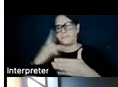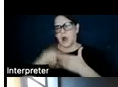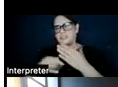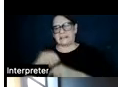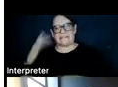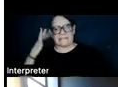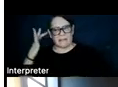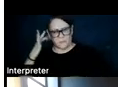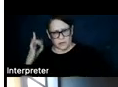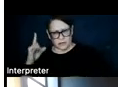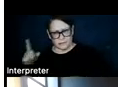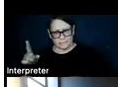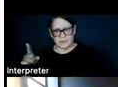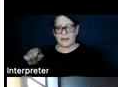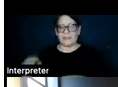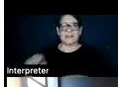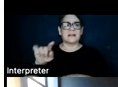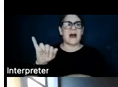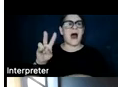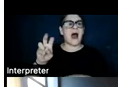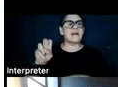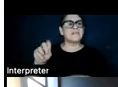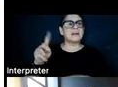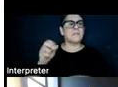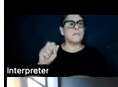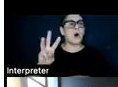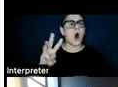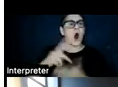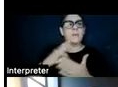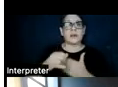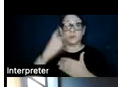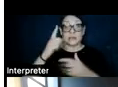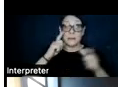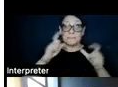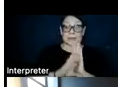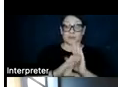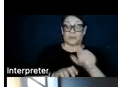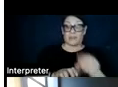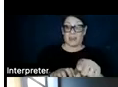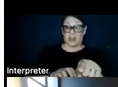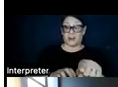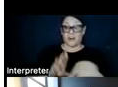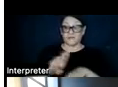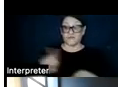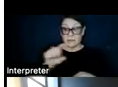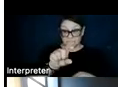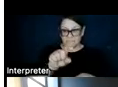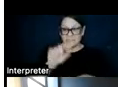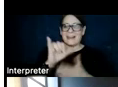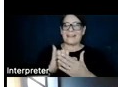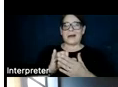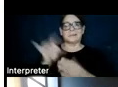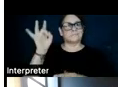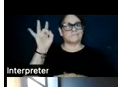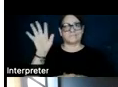this Ivanpah project that you see an aerial image of on the right is kind of the poster child